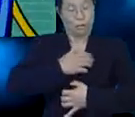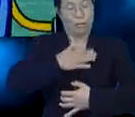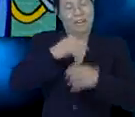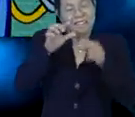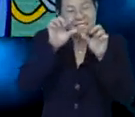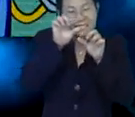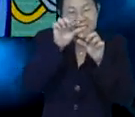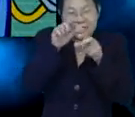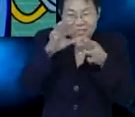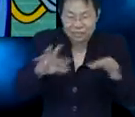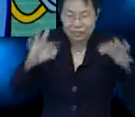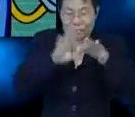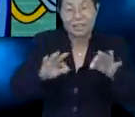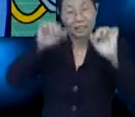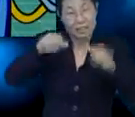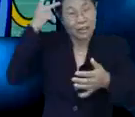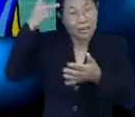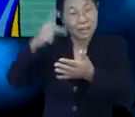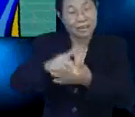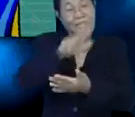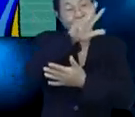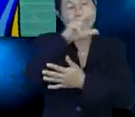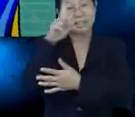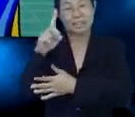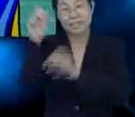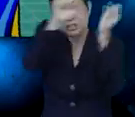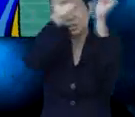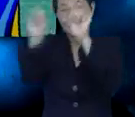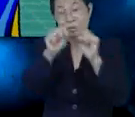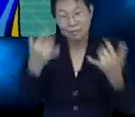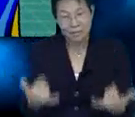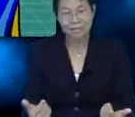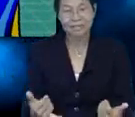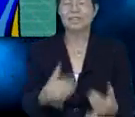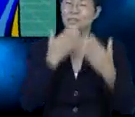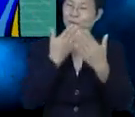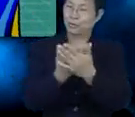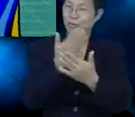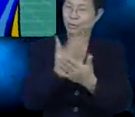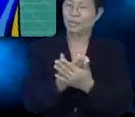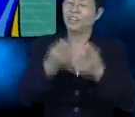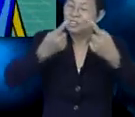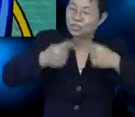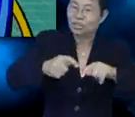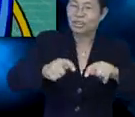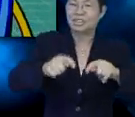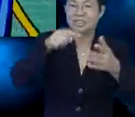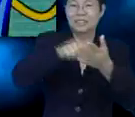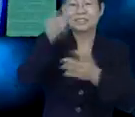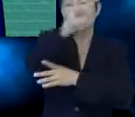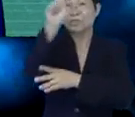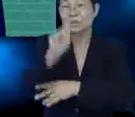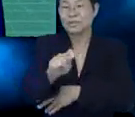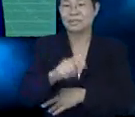Did you enjoy my little story? Can you identify three-dimensional shapes now? Good.